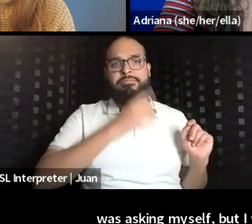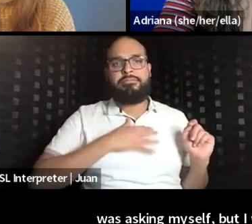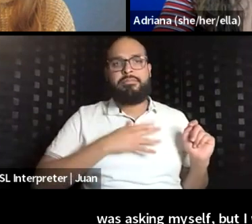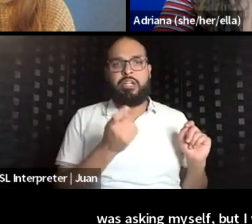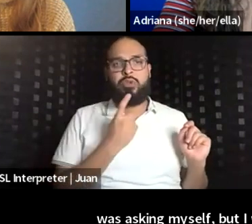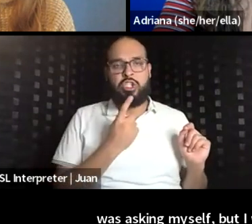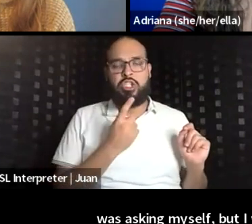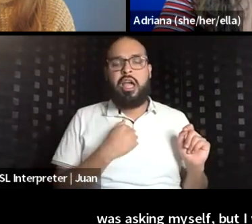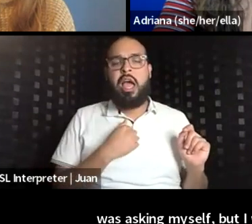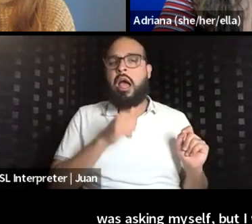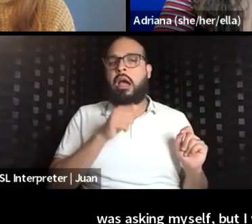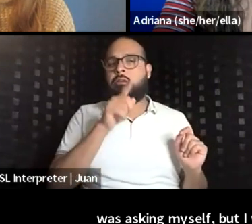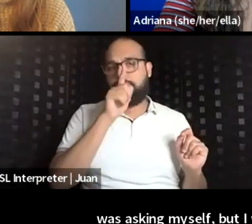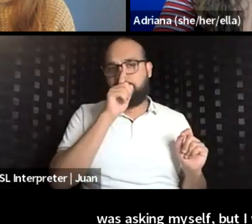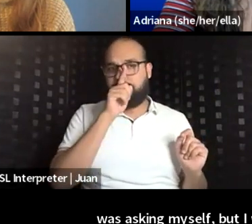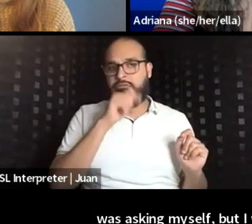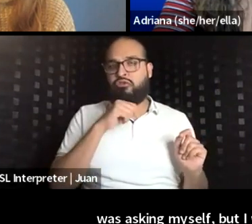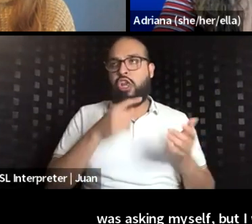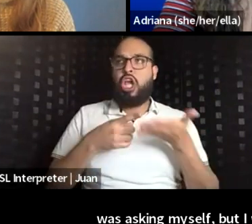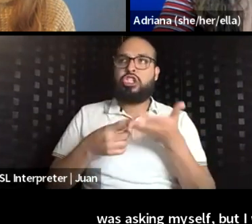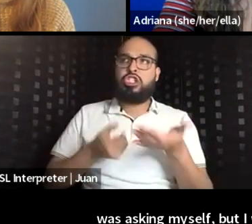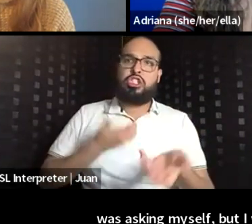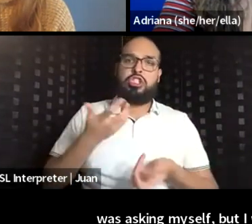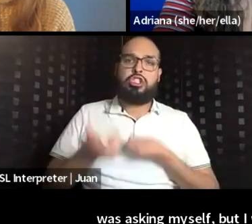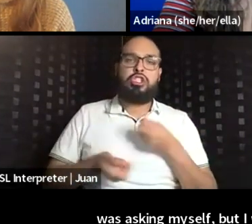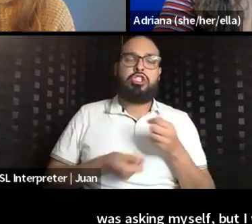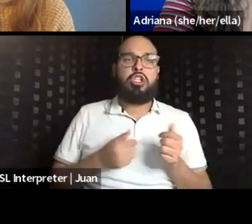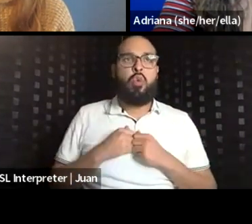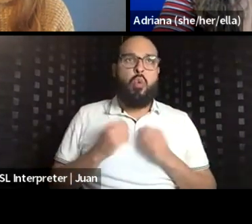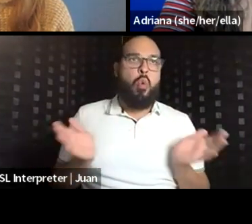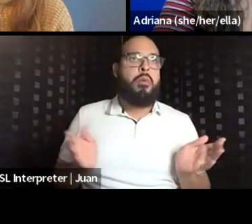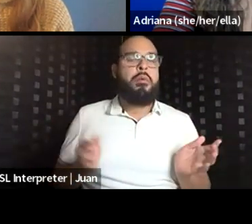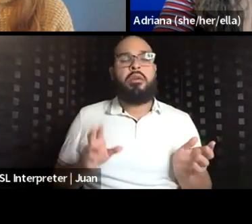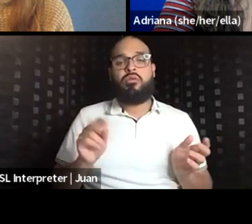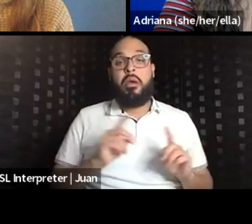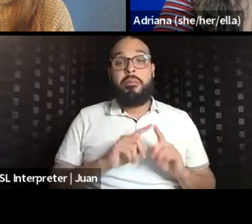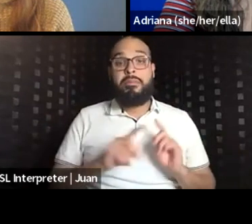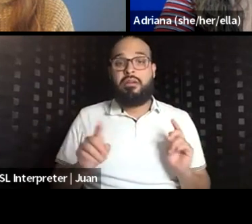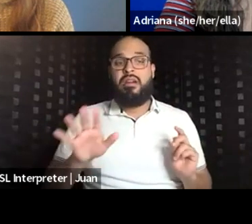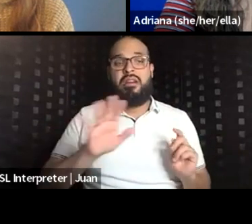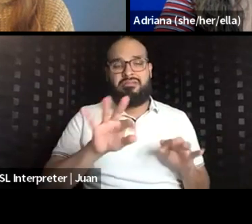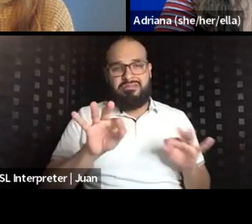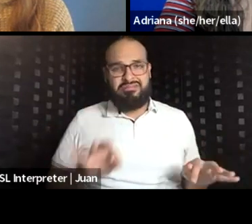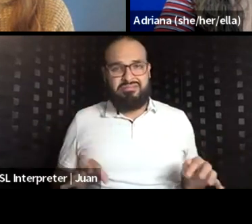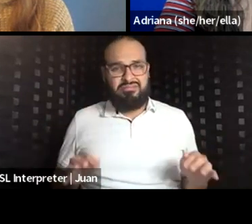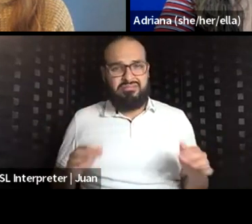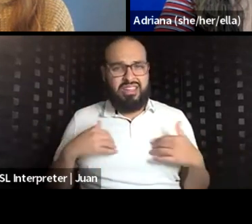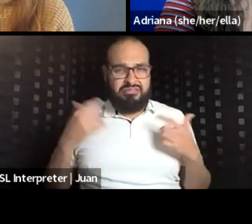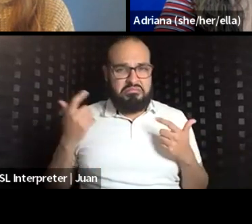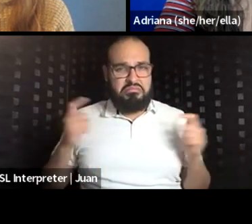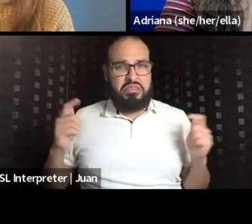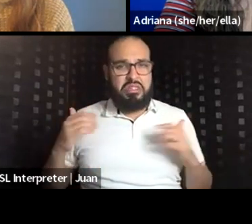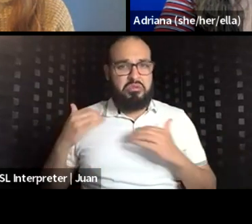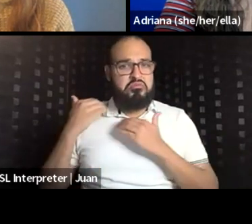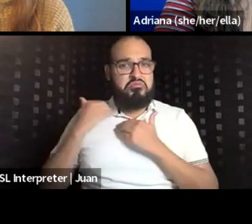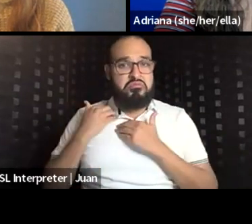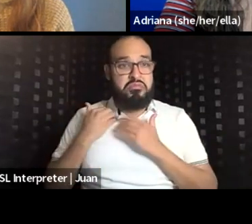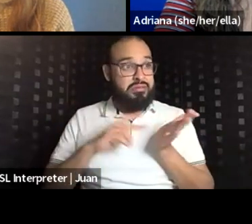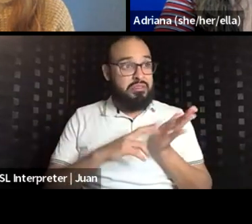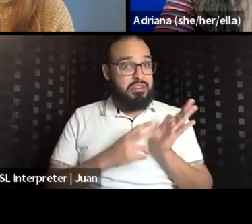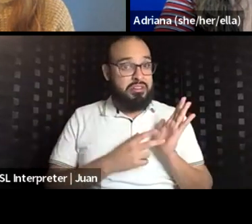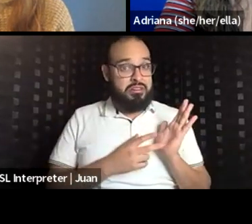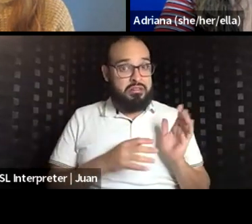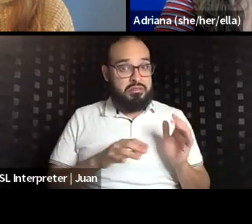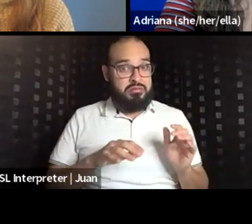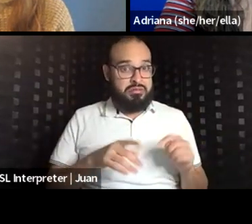I said, just because I have this, you know, big responsibility, doesn't mean I don't have